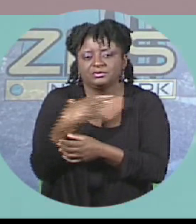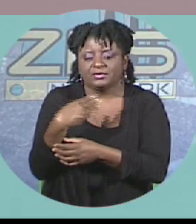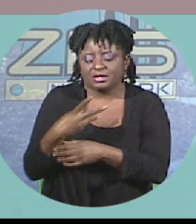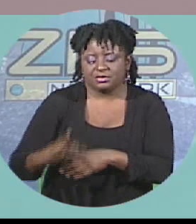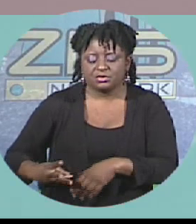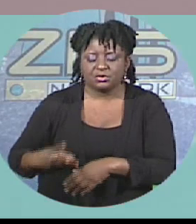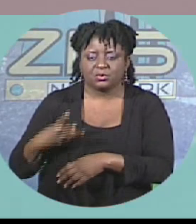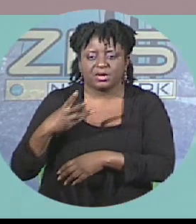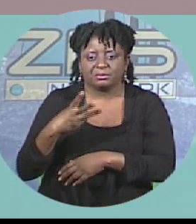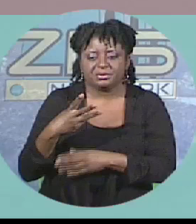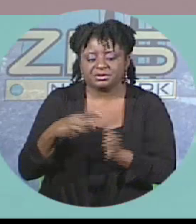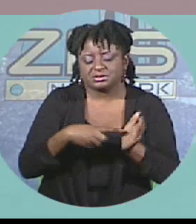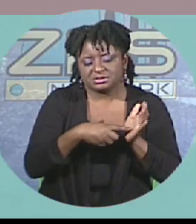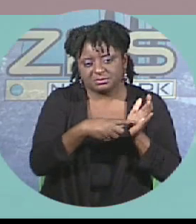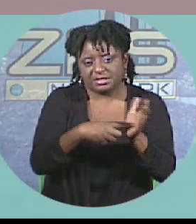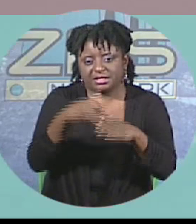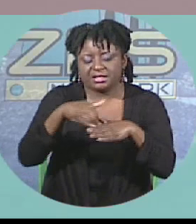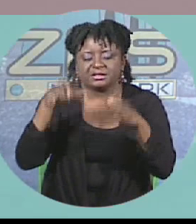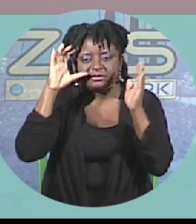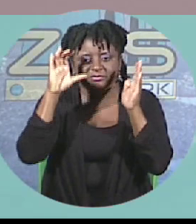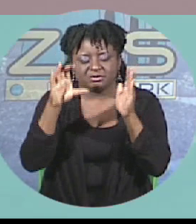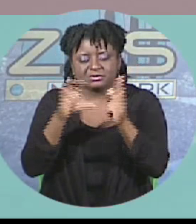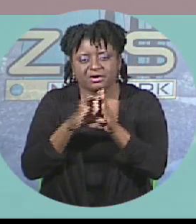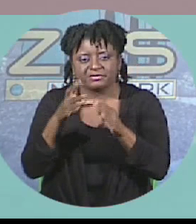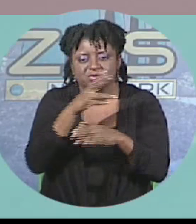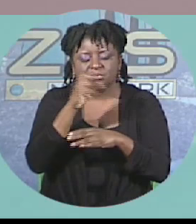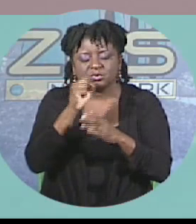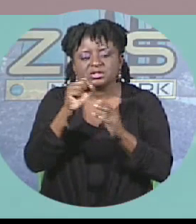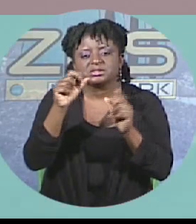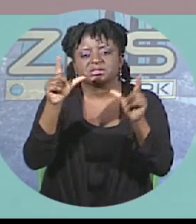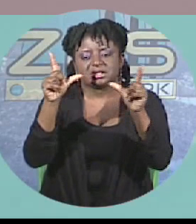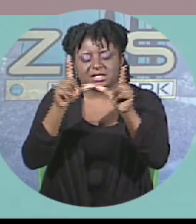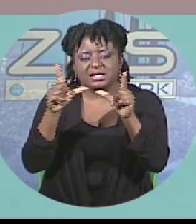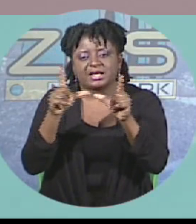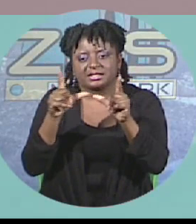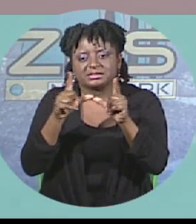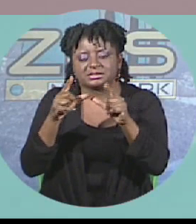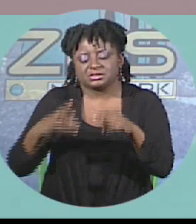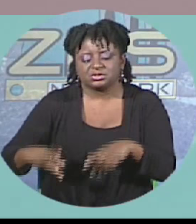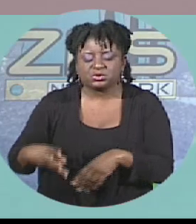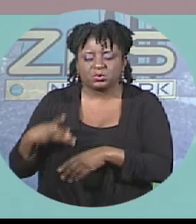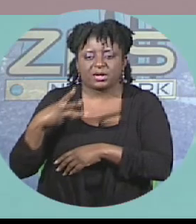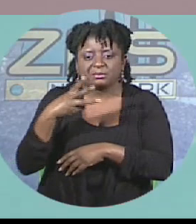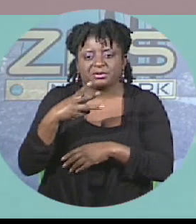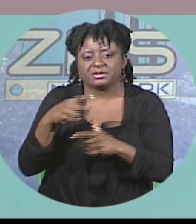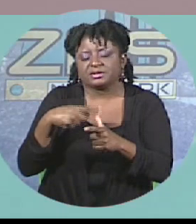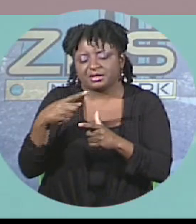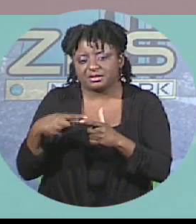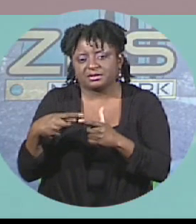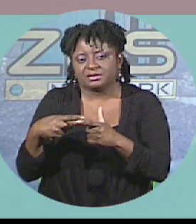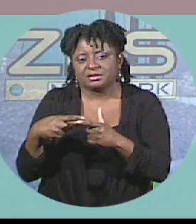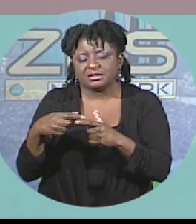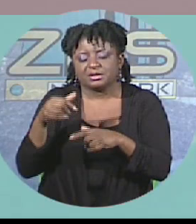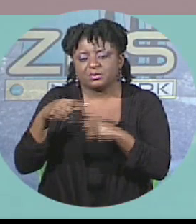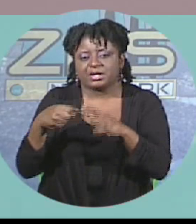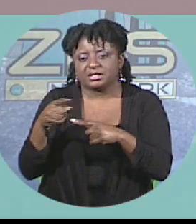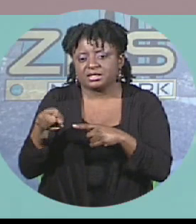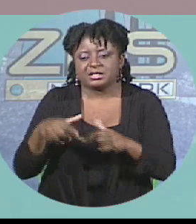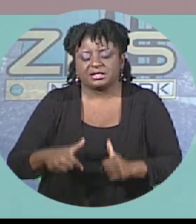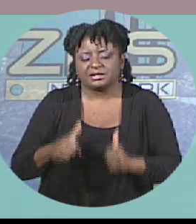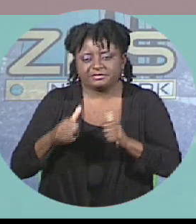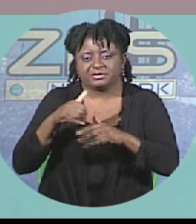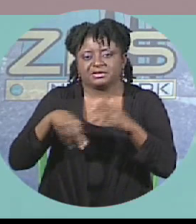displayed in the photograph was a licensed weapon at the time he lived in the United States. That is my